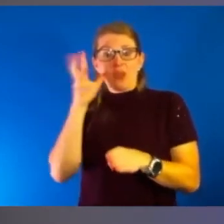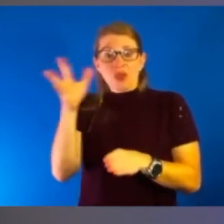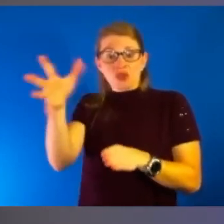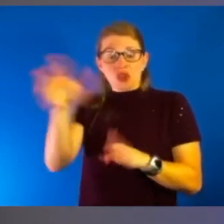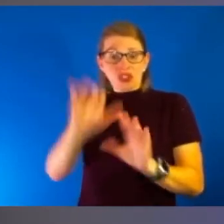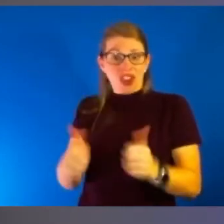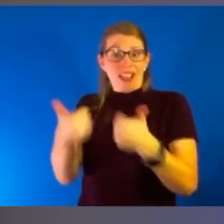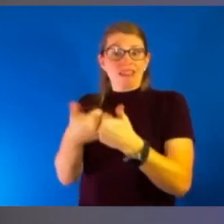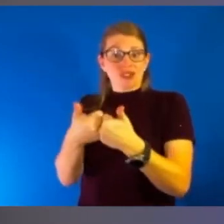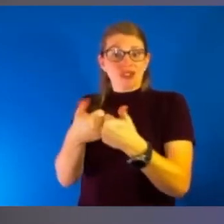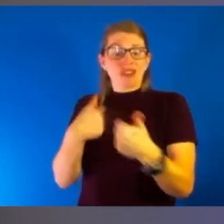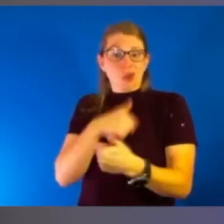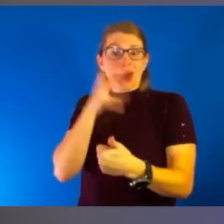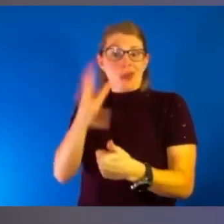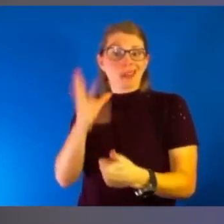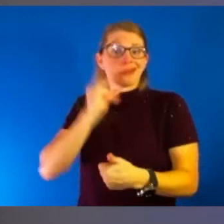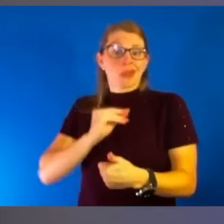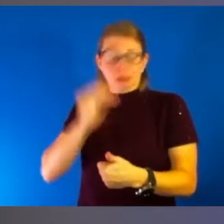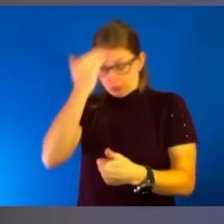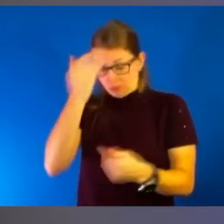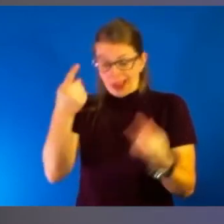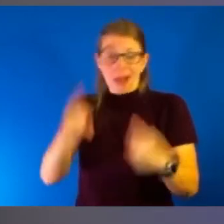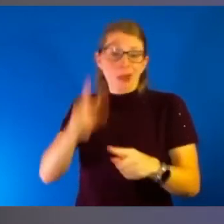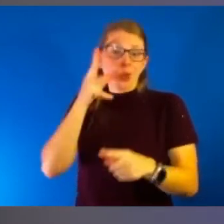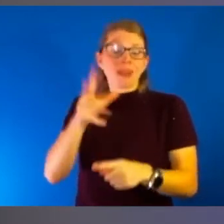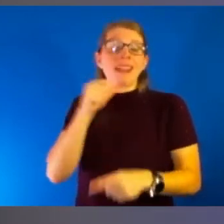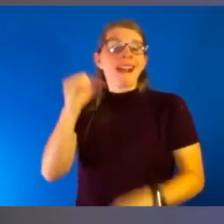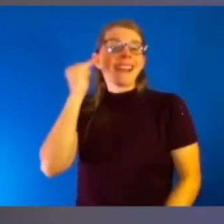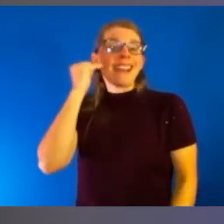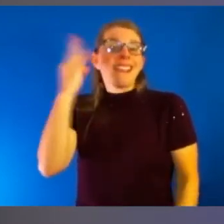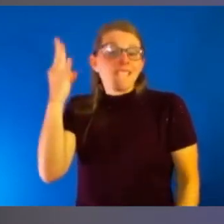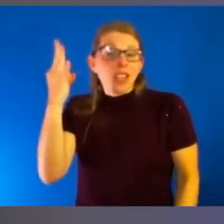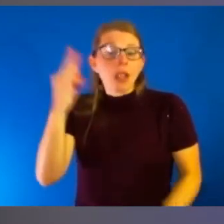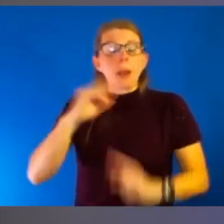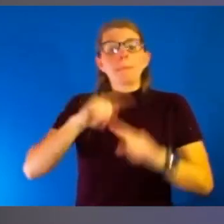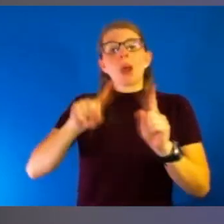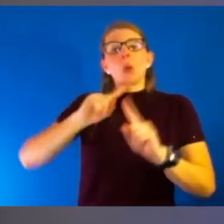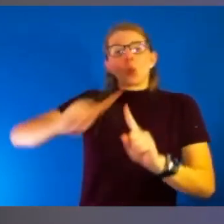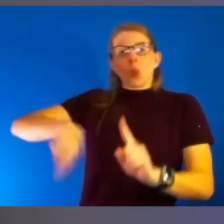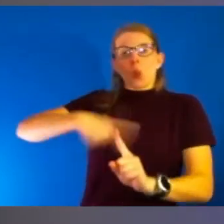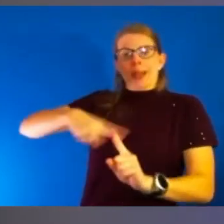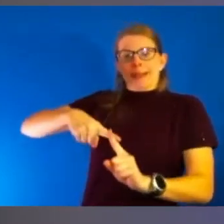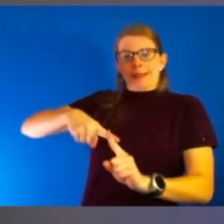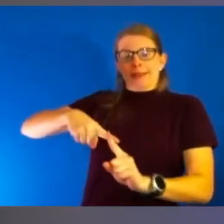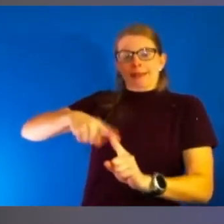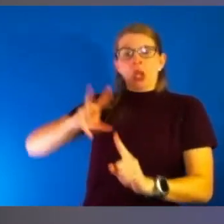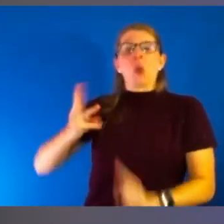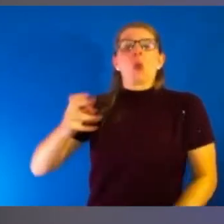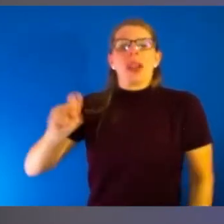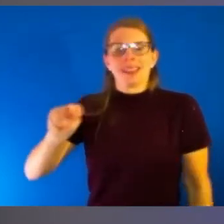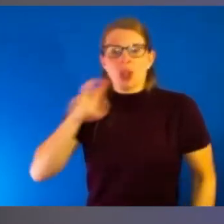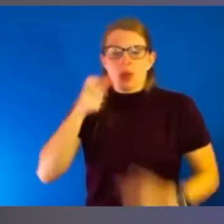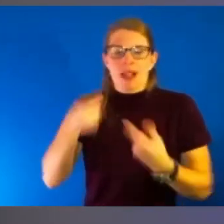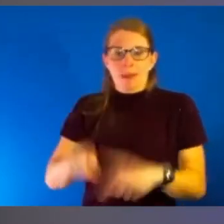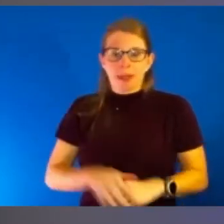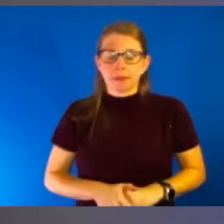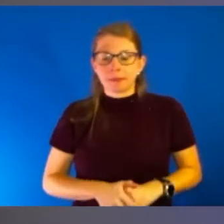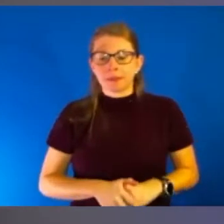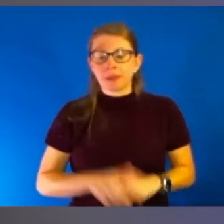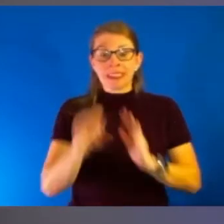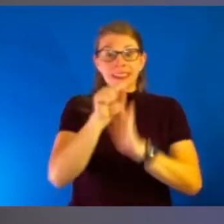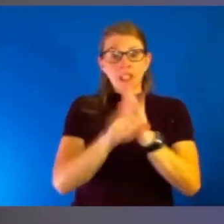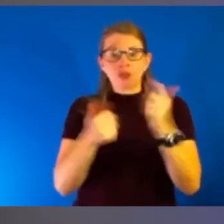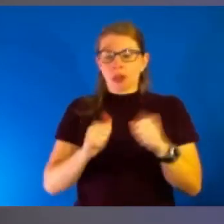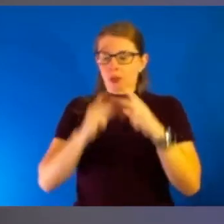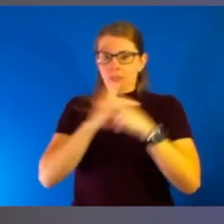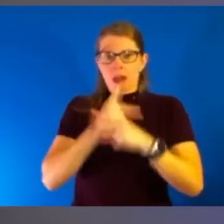have. And we know that they will happen. It's not an if, it's a when. But our states are also very much trying to figure out how do we